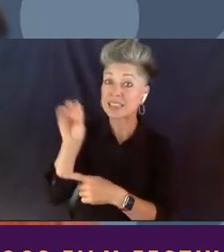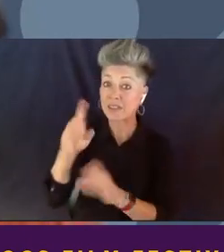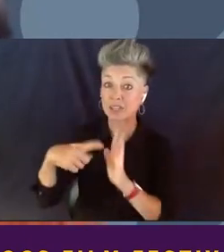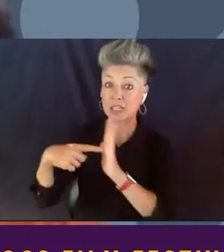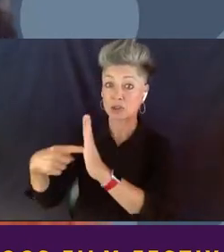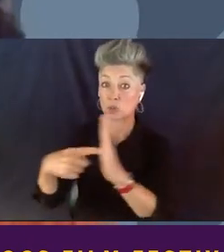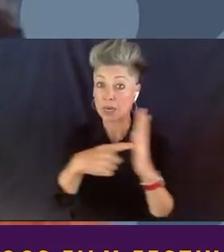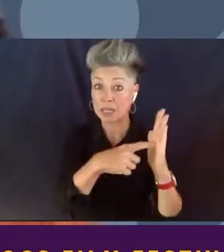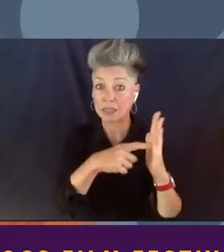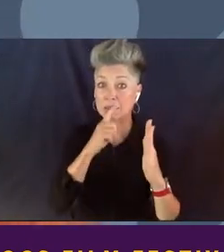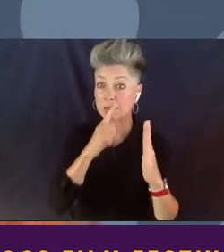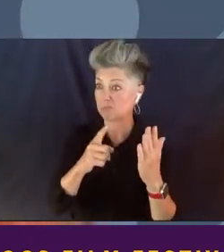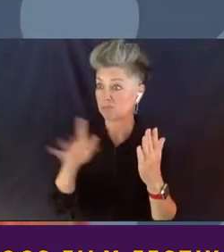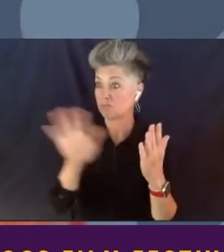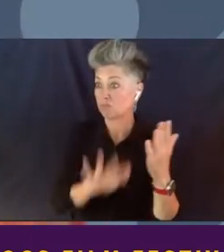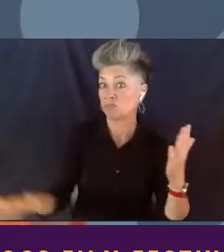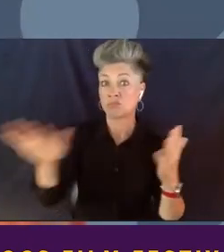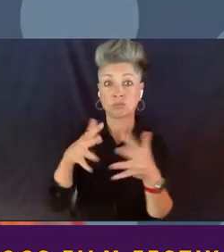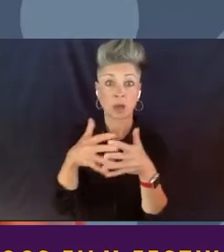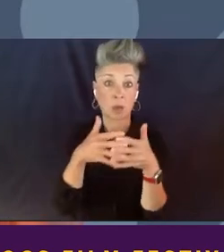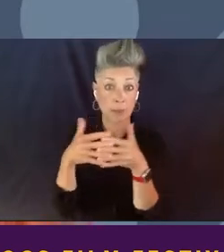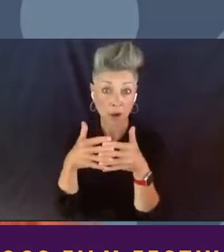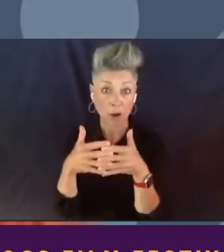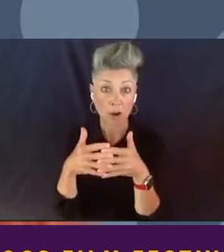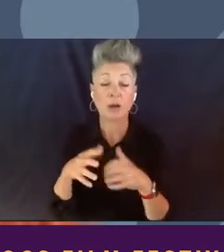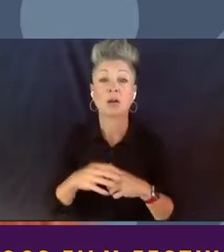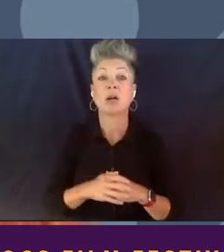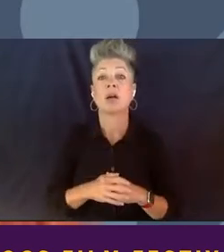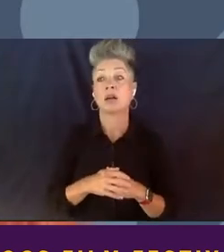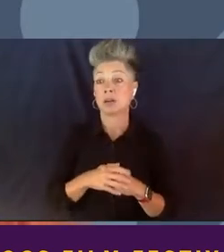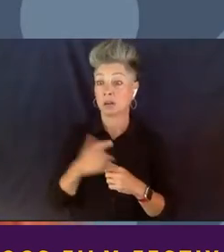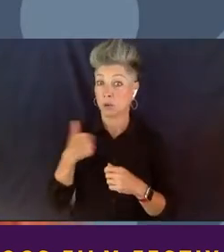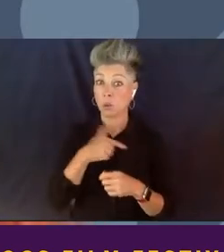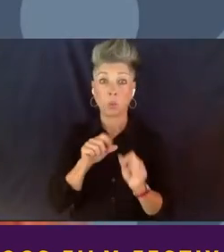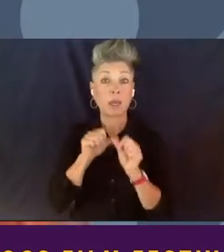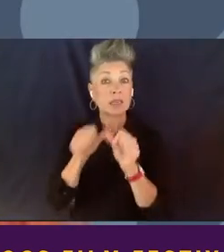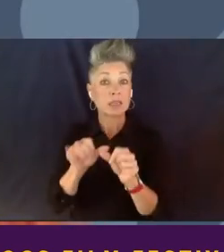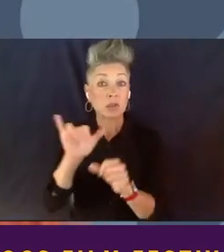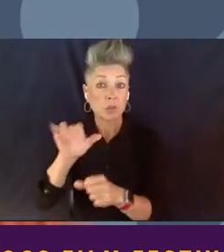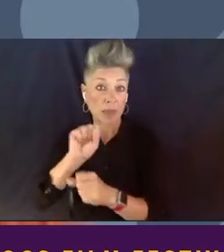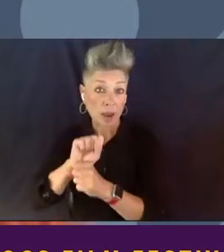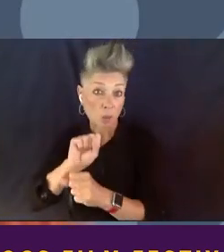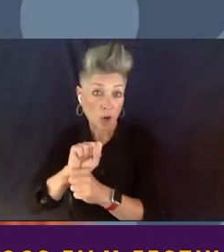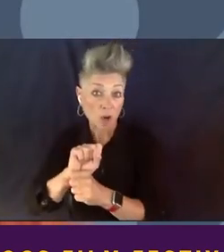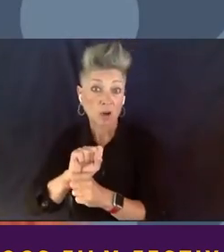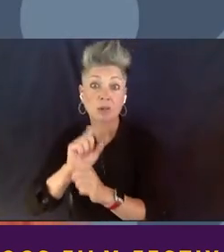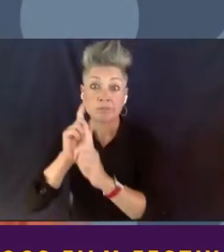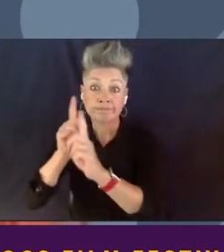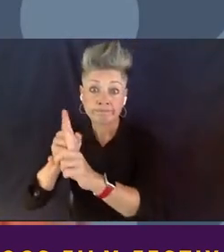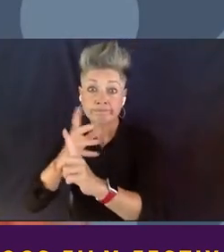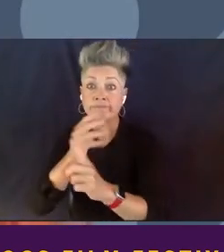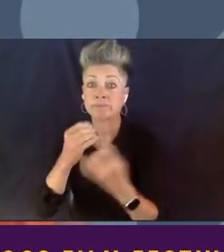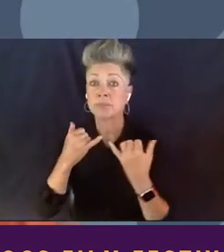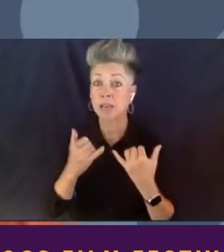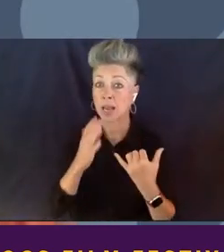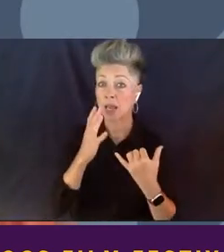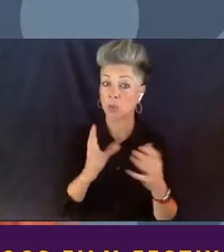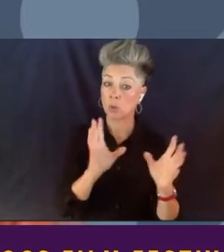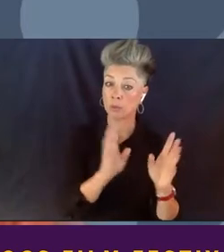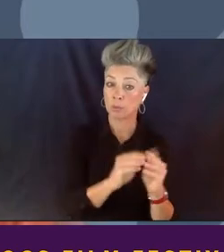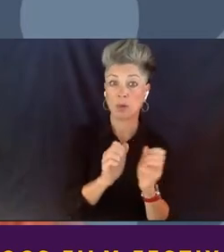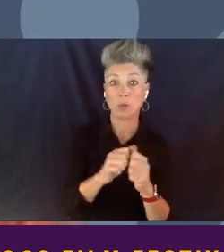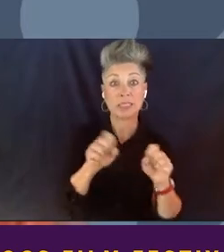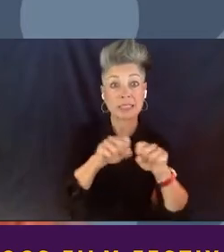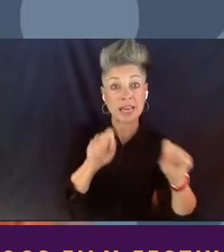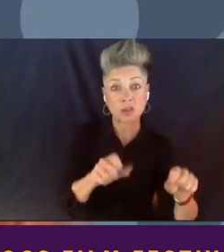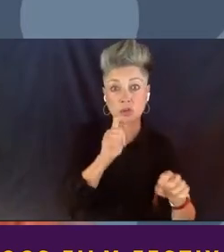America. To that end, we continue that work, and today we'll be meeting with not only stations that have participated,